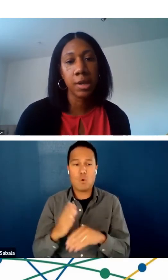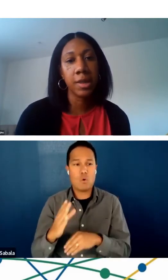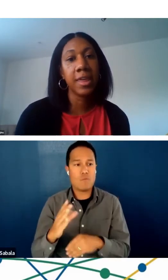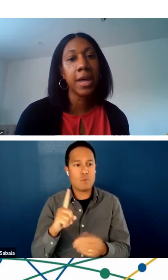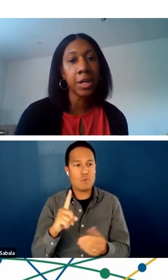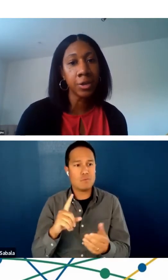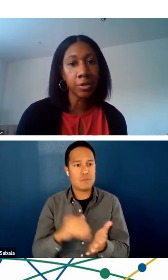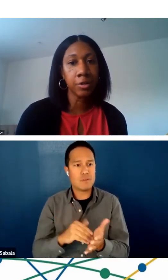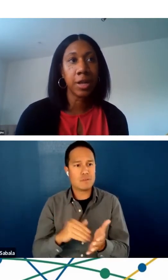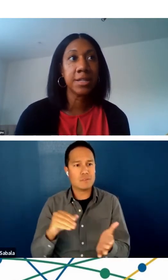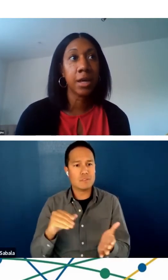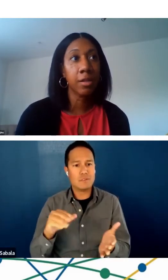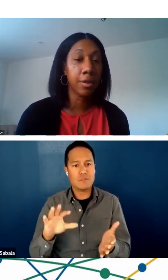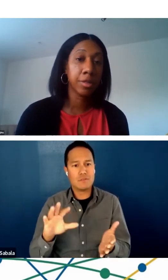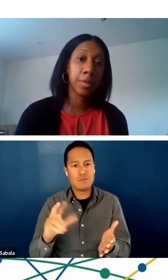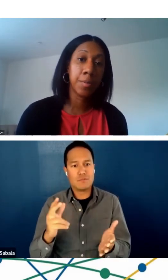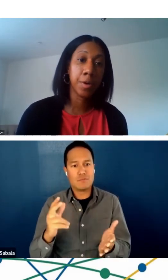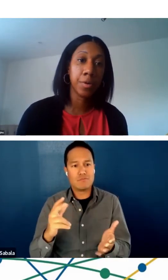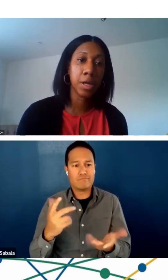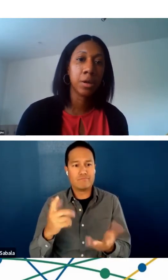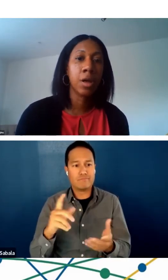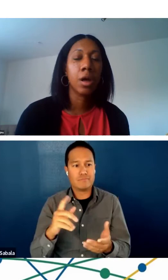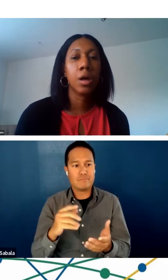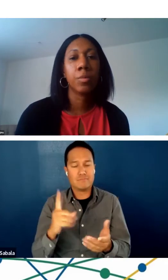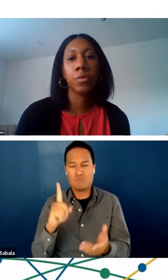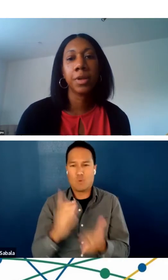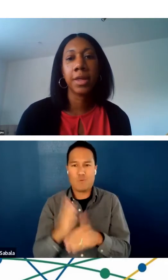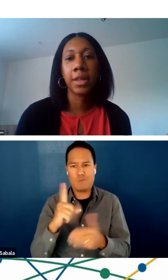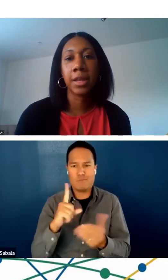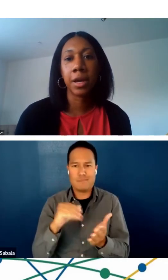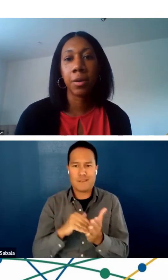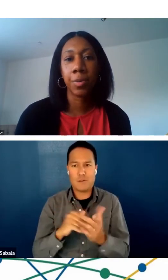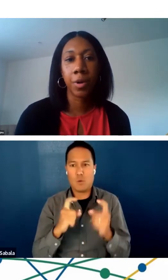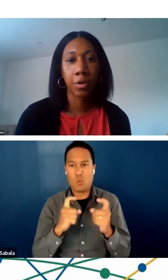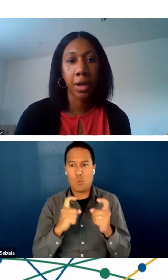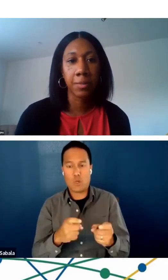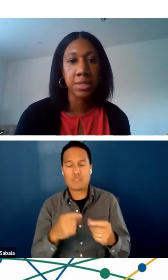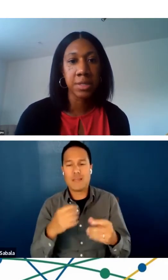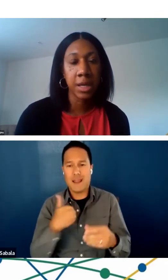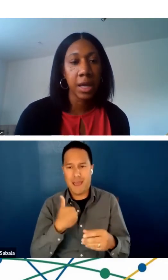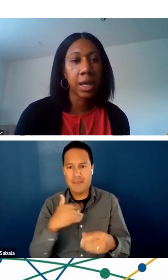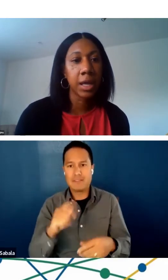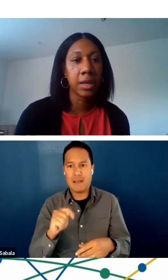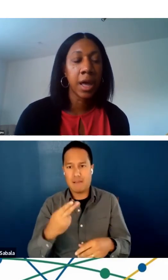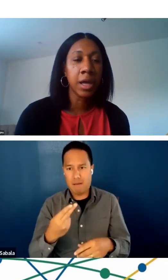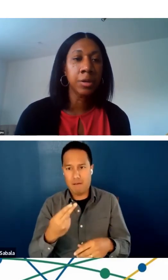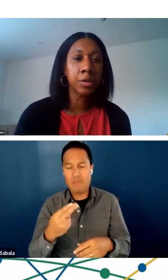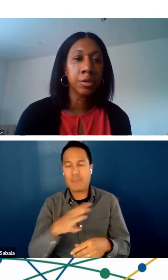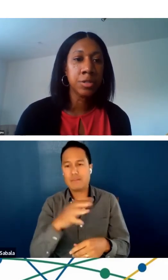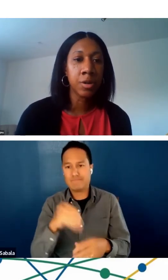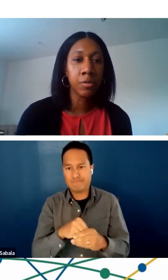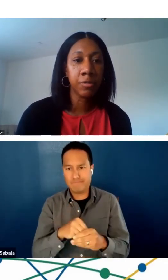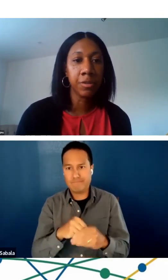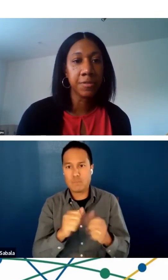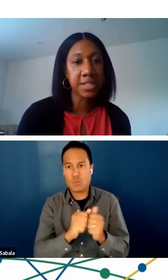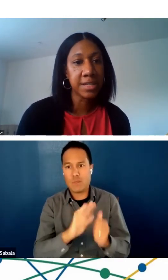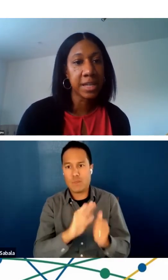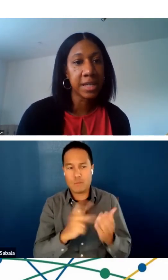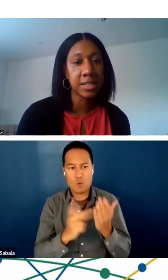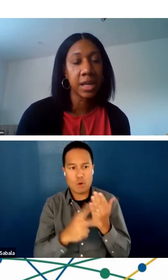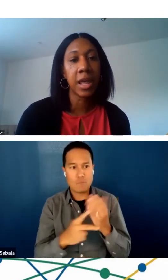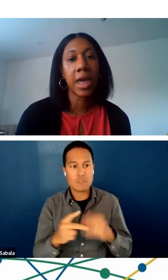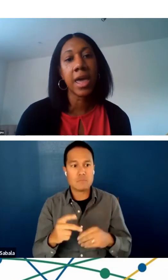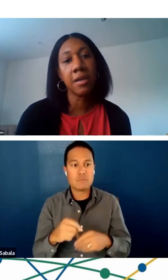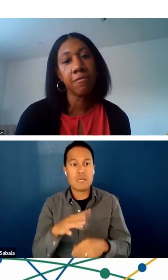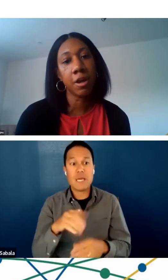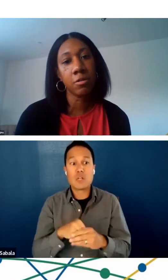awards that include a telehealth component within their programs. And that includes over 50